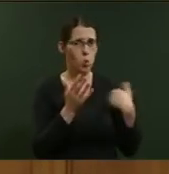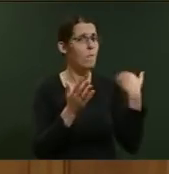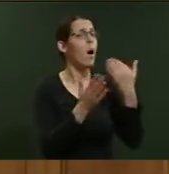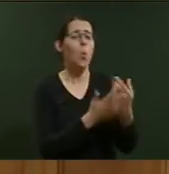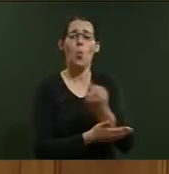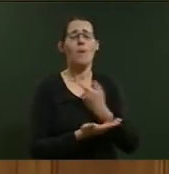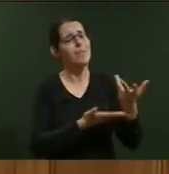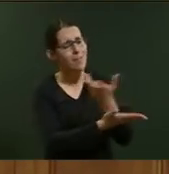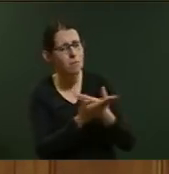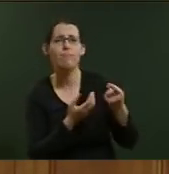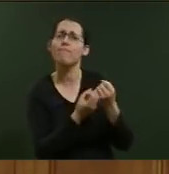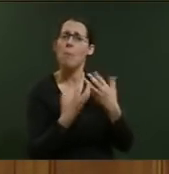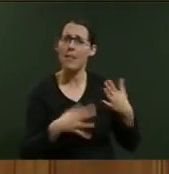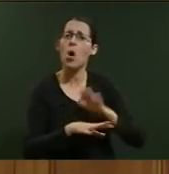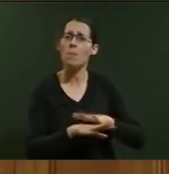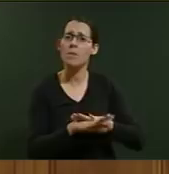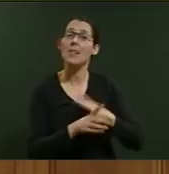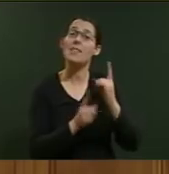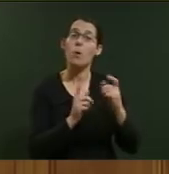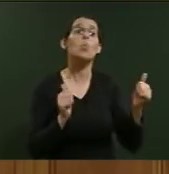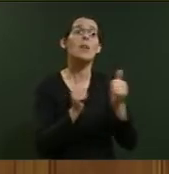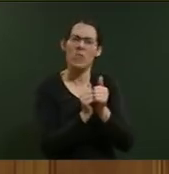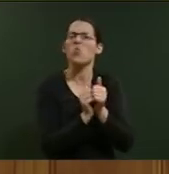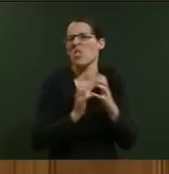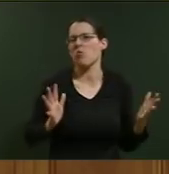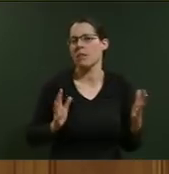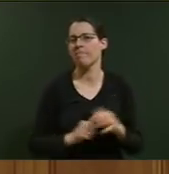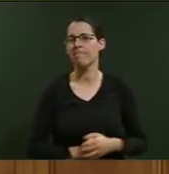discussed that many times and sometimes we agree to disagree.